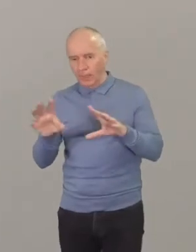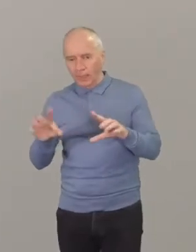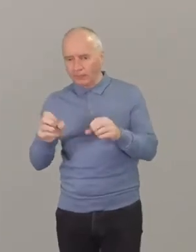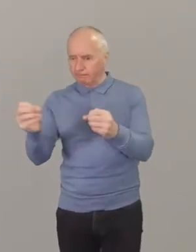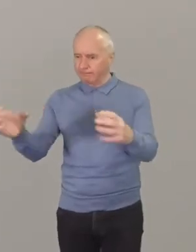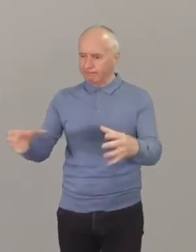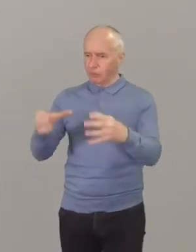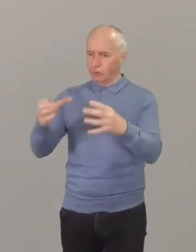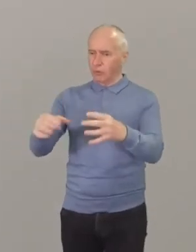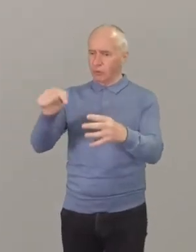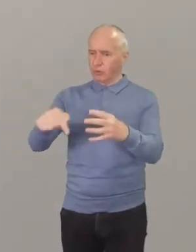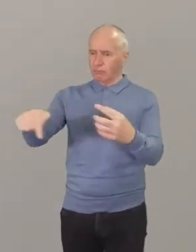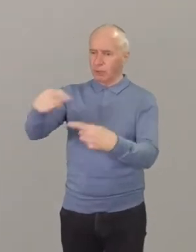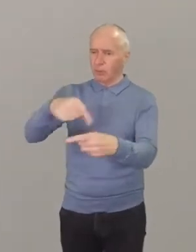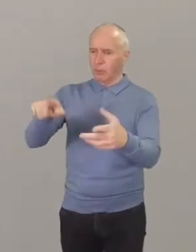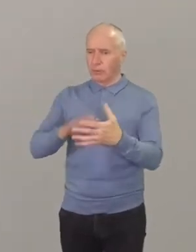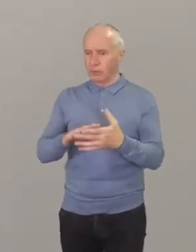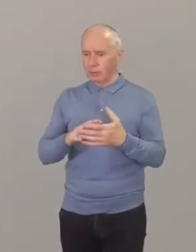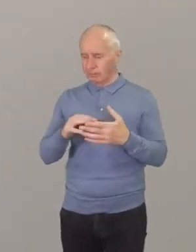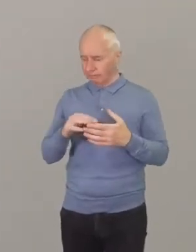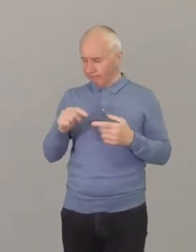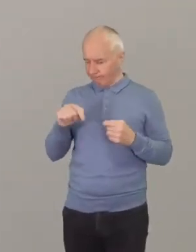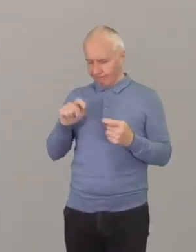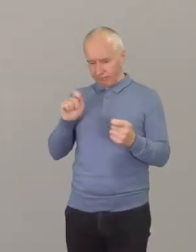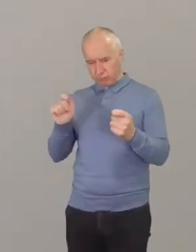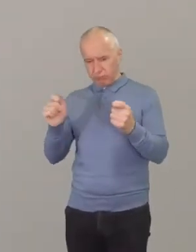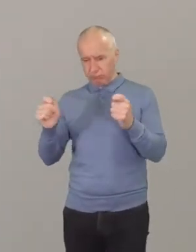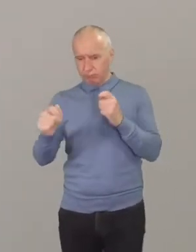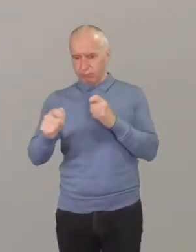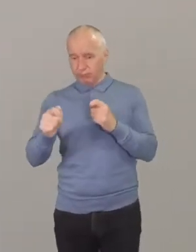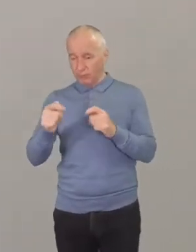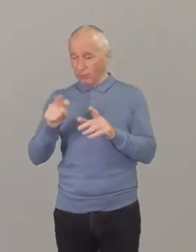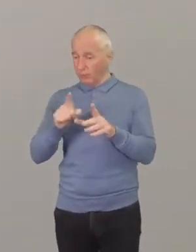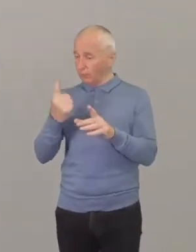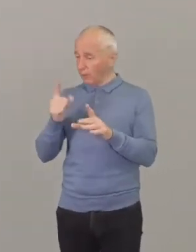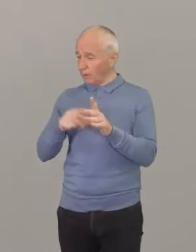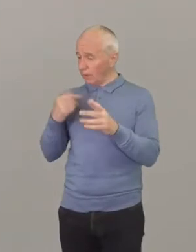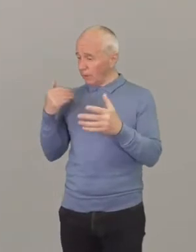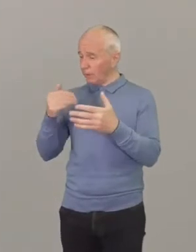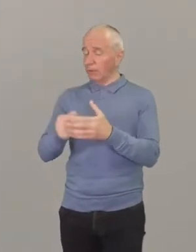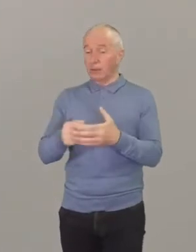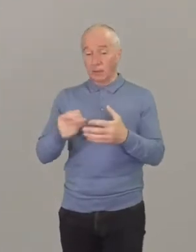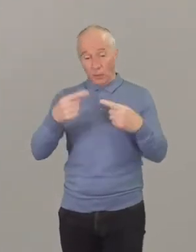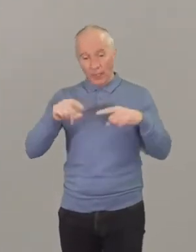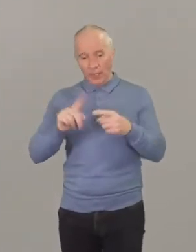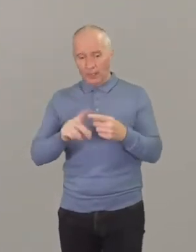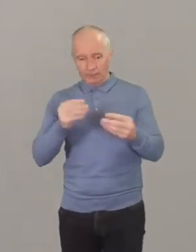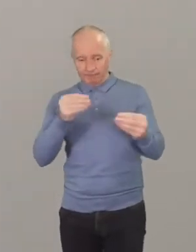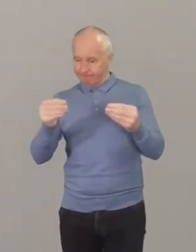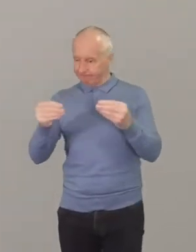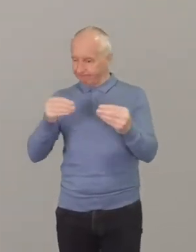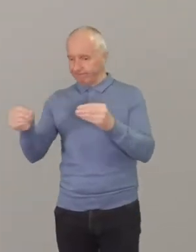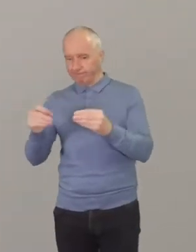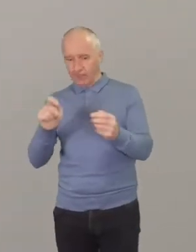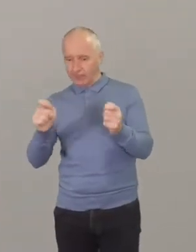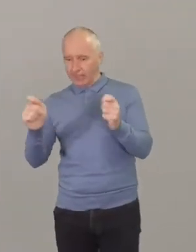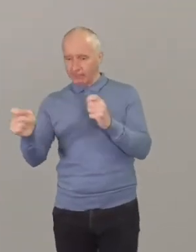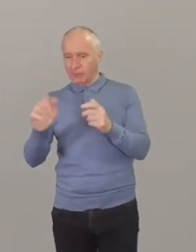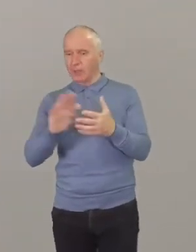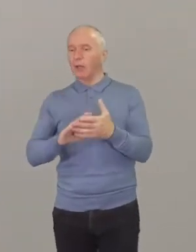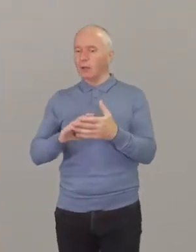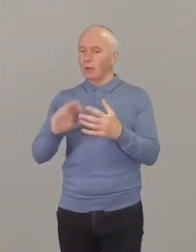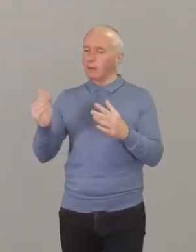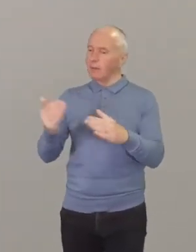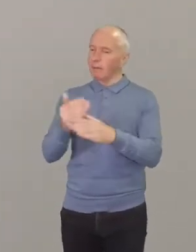church in a changing environment and I think we've been able to be that responsive missional movement that is so much part of who we are.